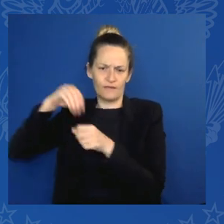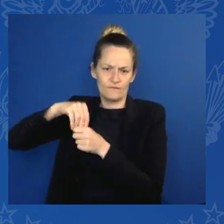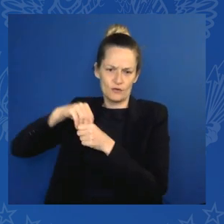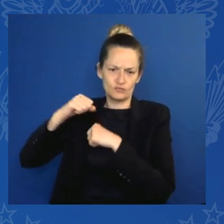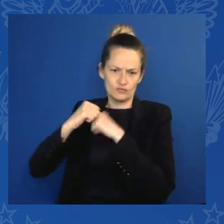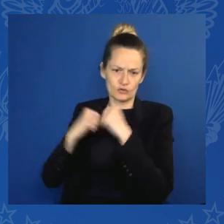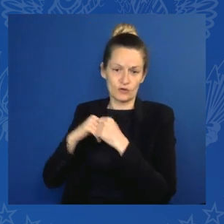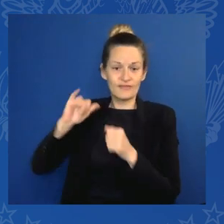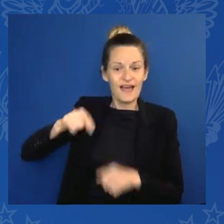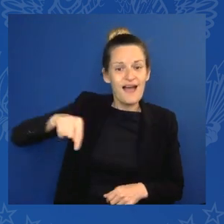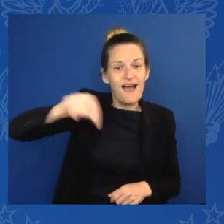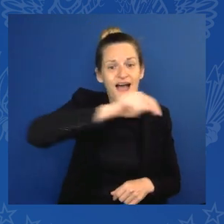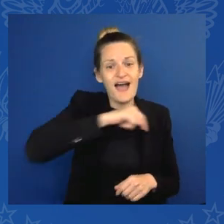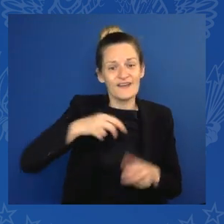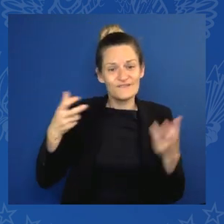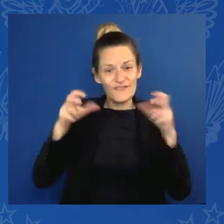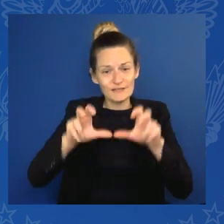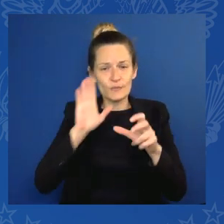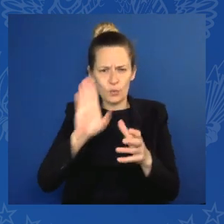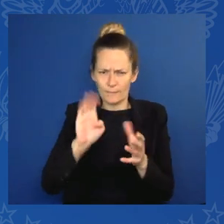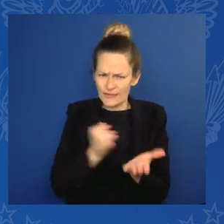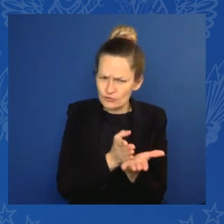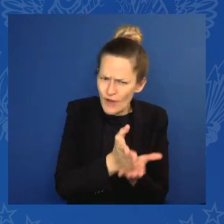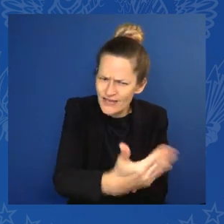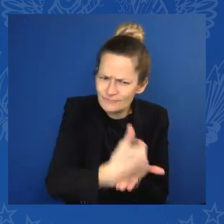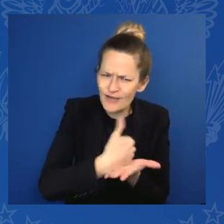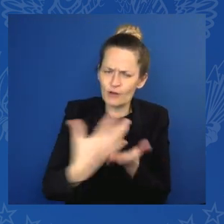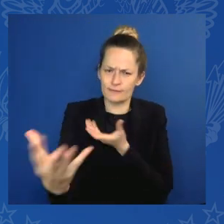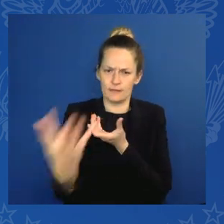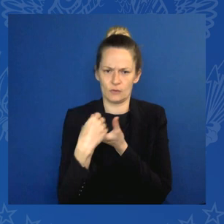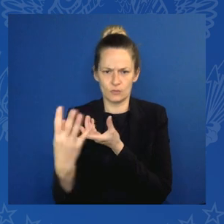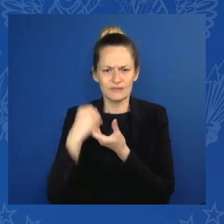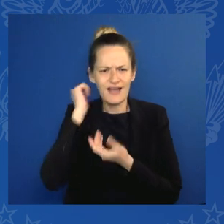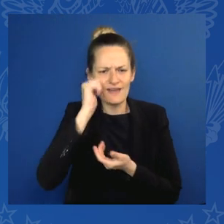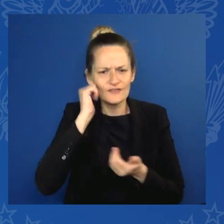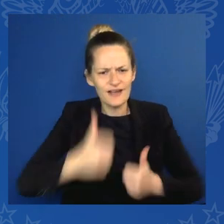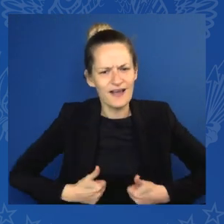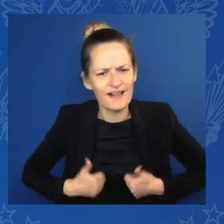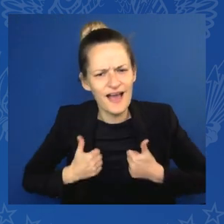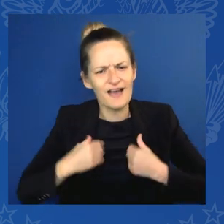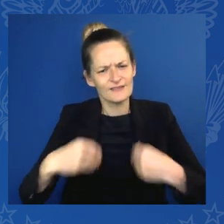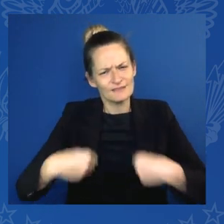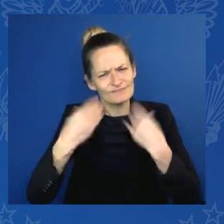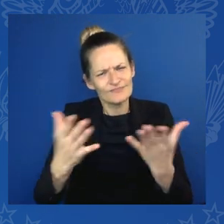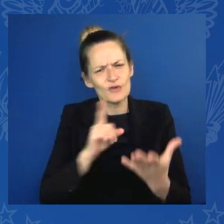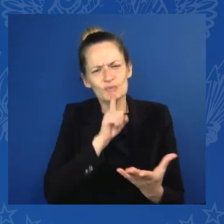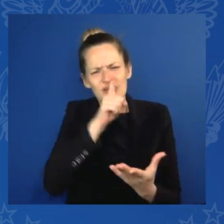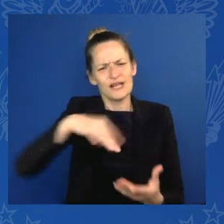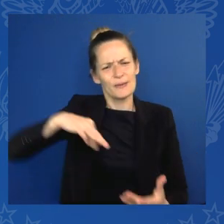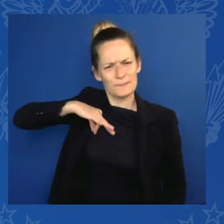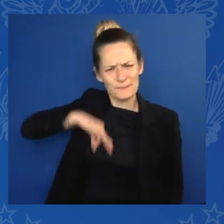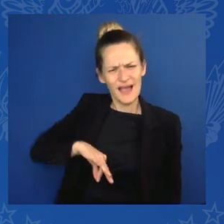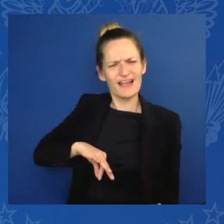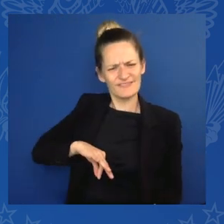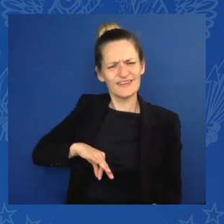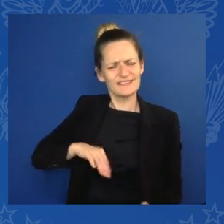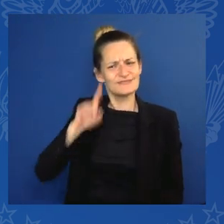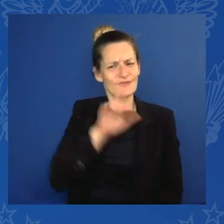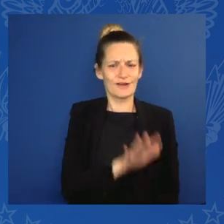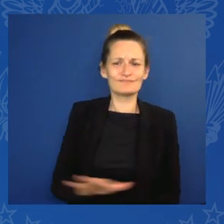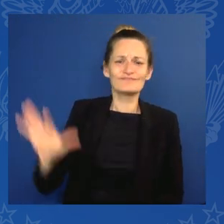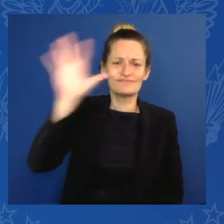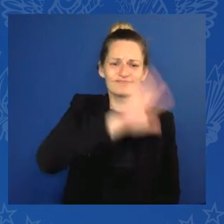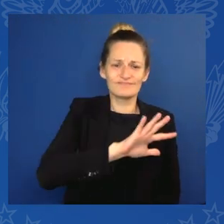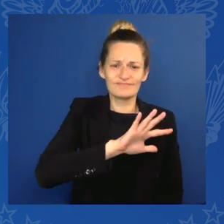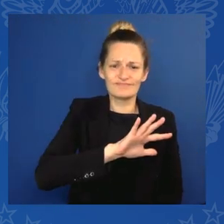everyday lives and bring real benefit for the communities on the ground. Global Gateway is fully at work